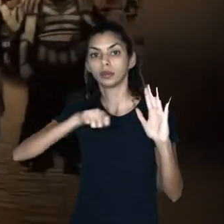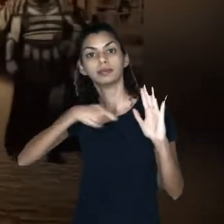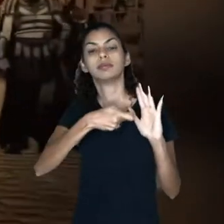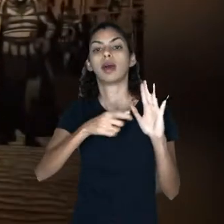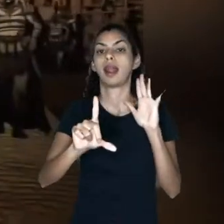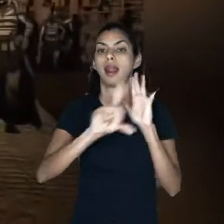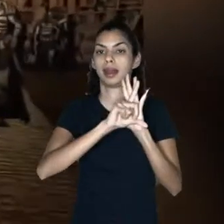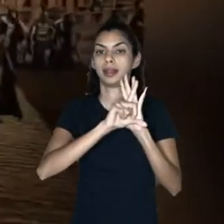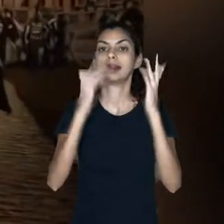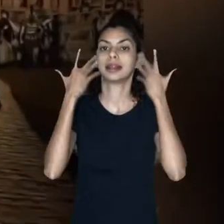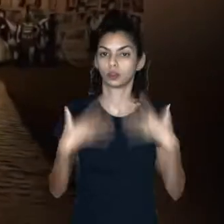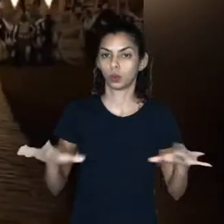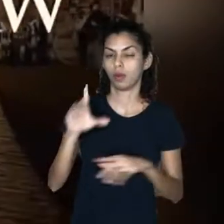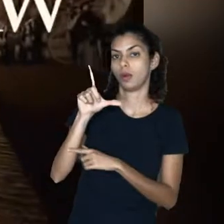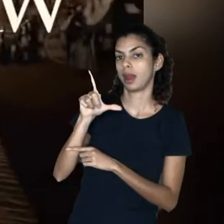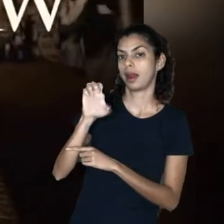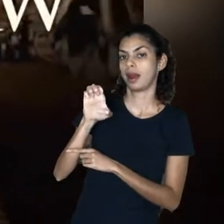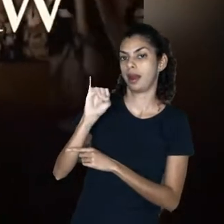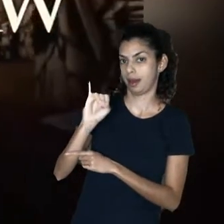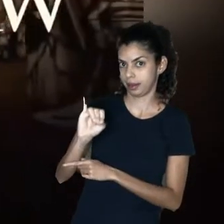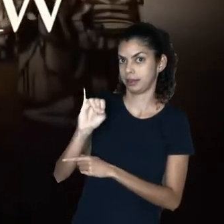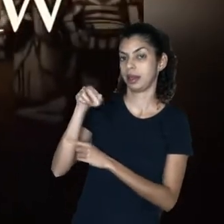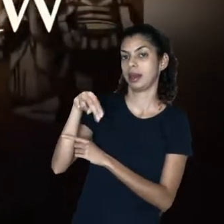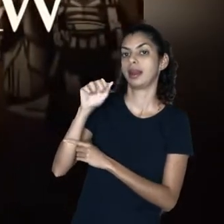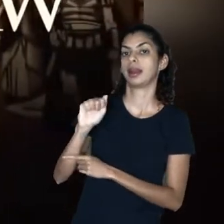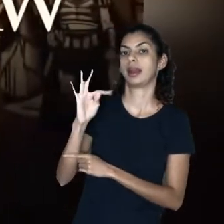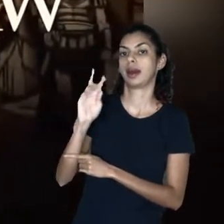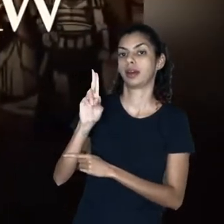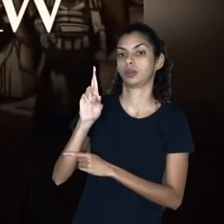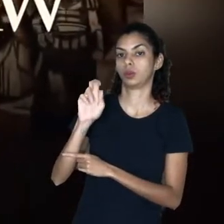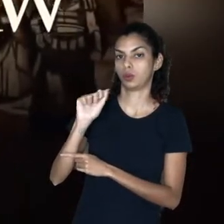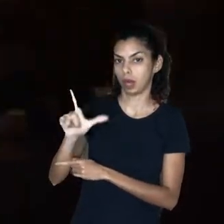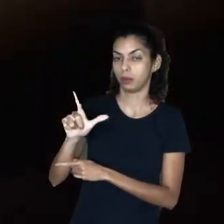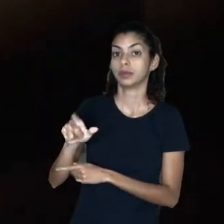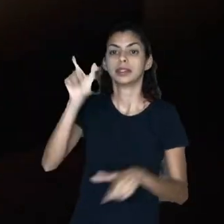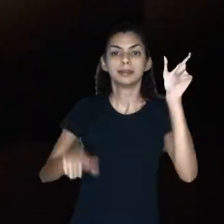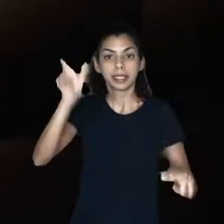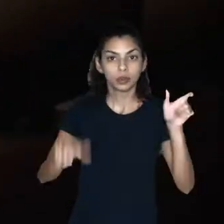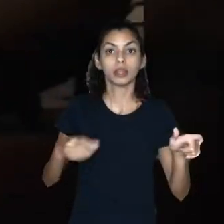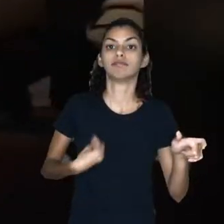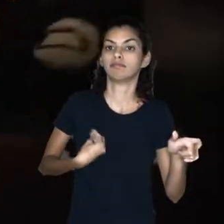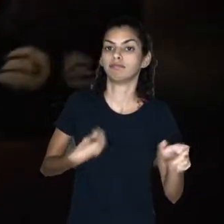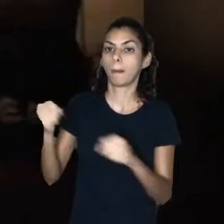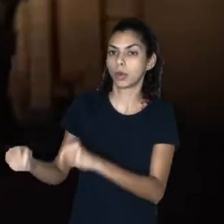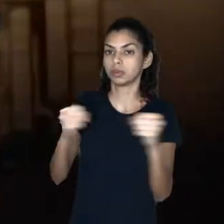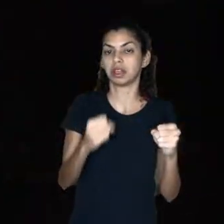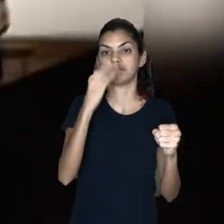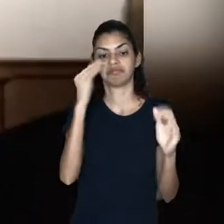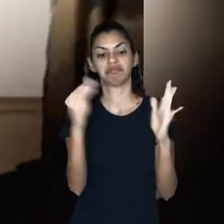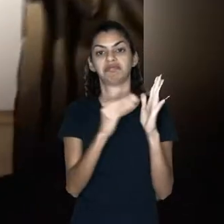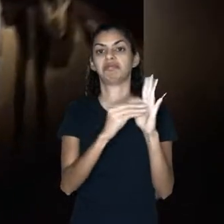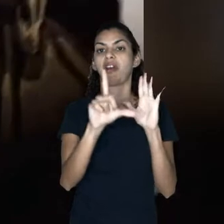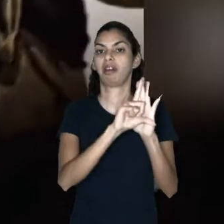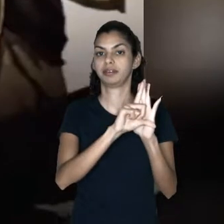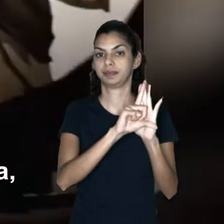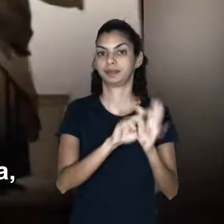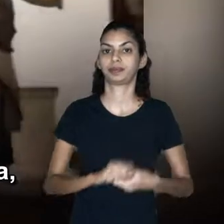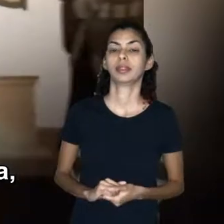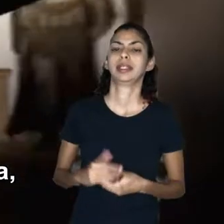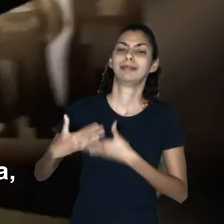to. They called this natural law. But it kept getting trampled on by those in power.